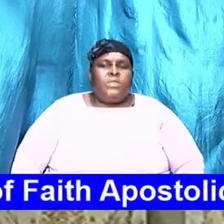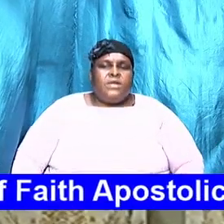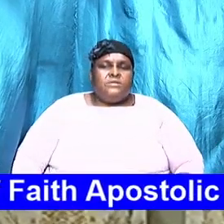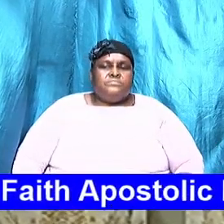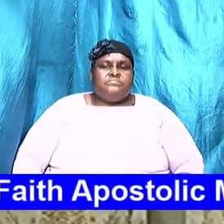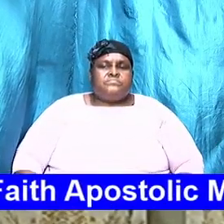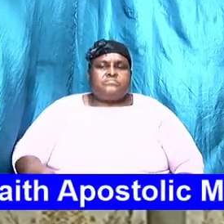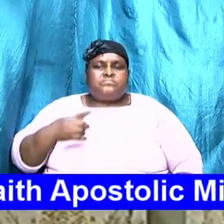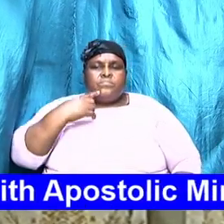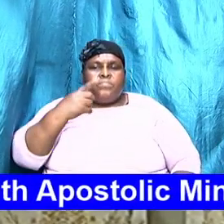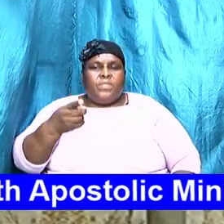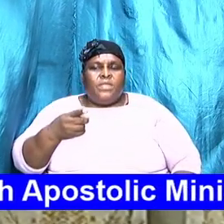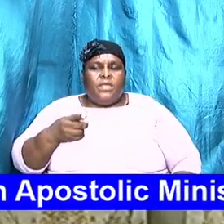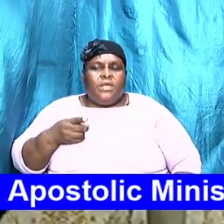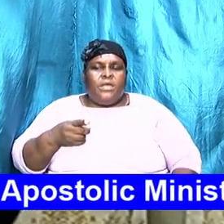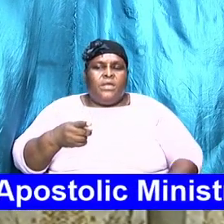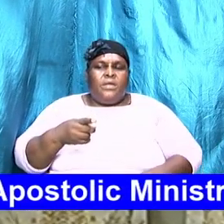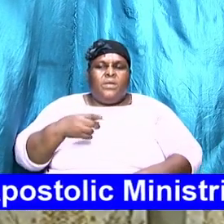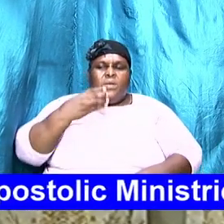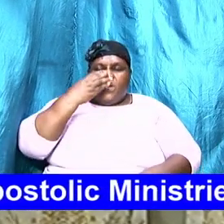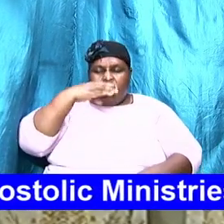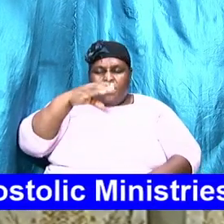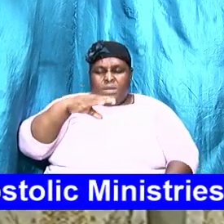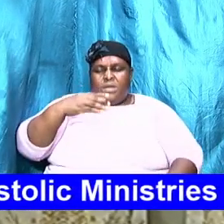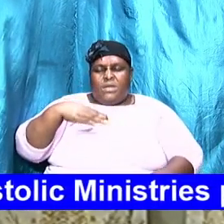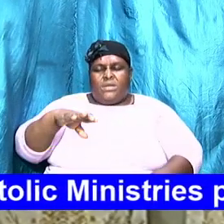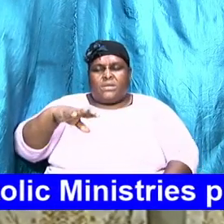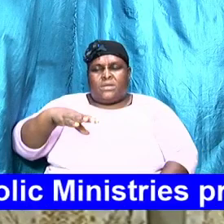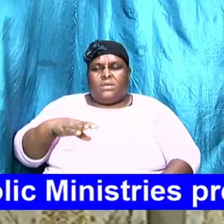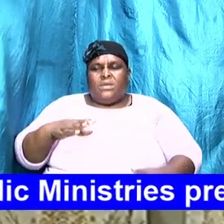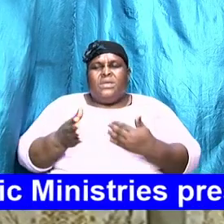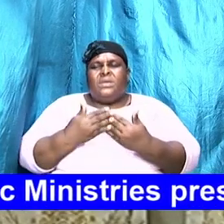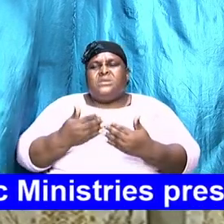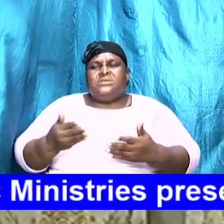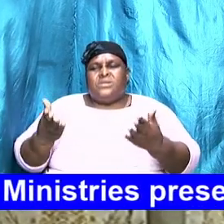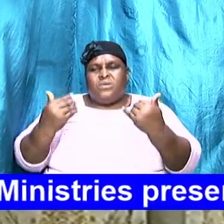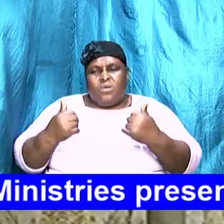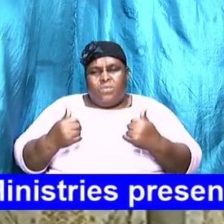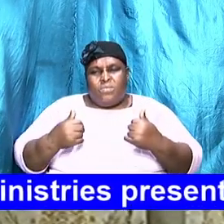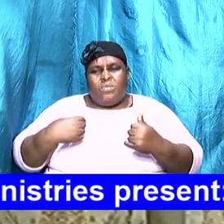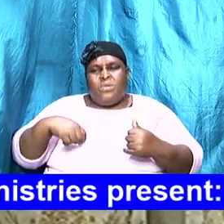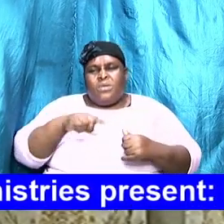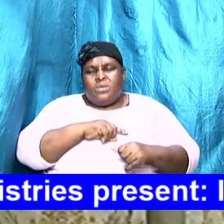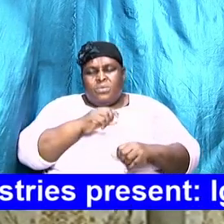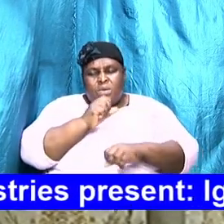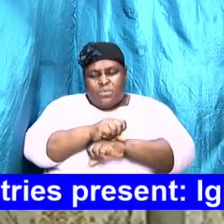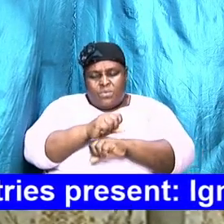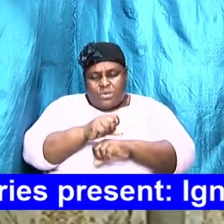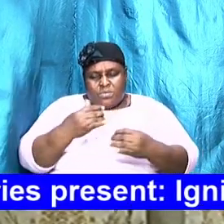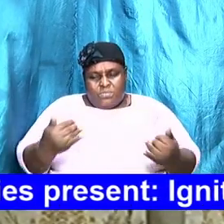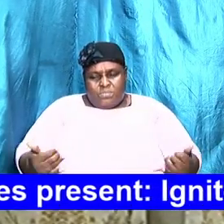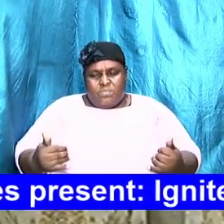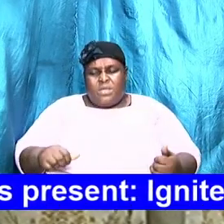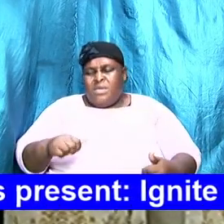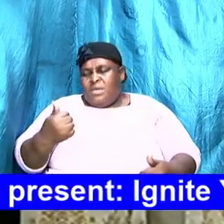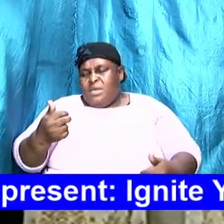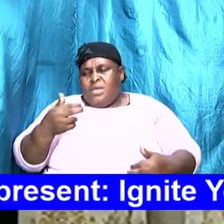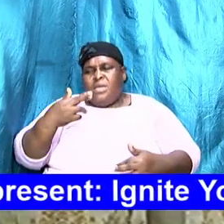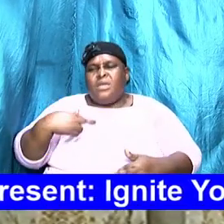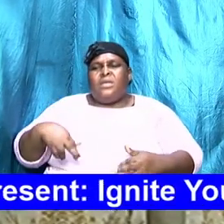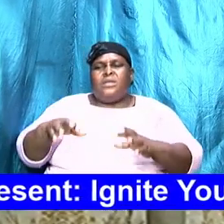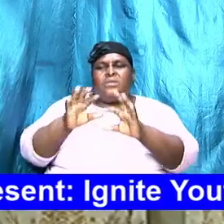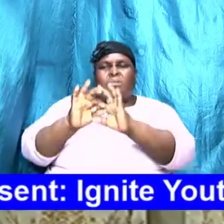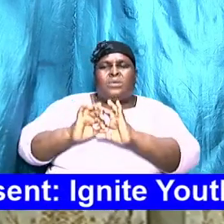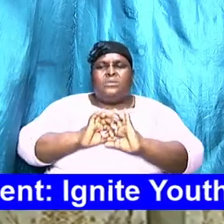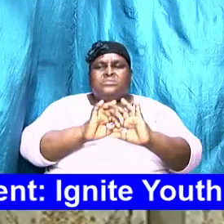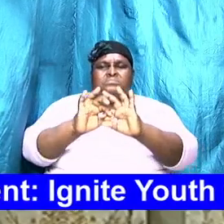can easily come but we both work now and that is true and that is why any relationship that is going